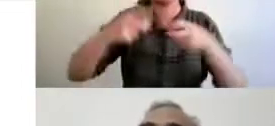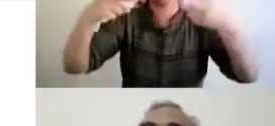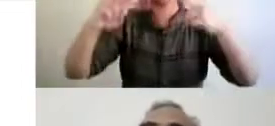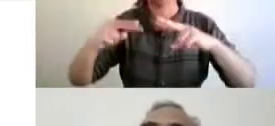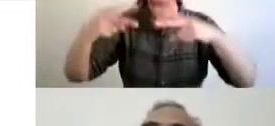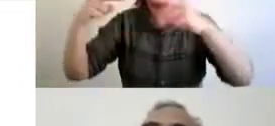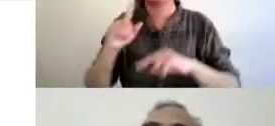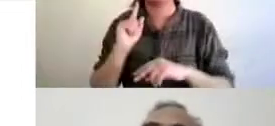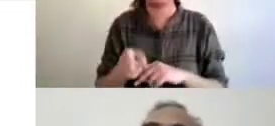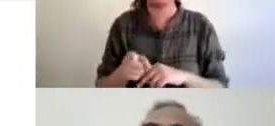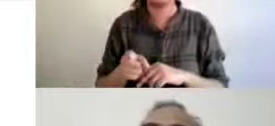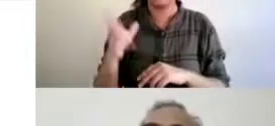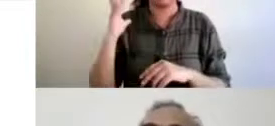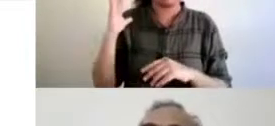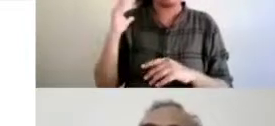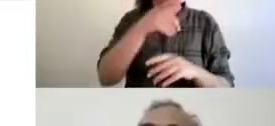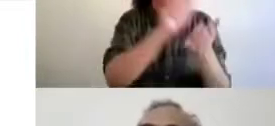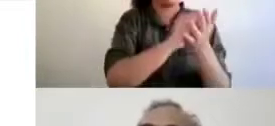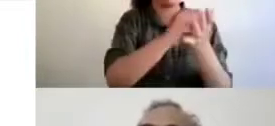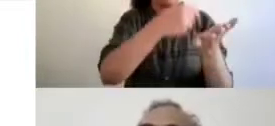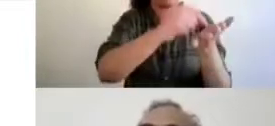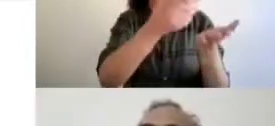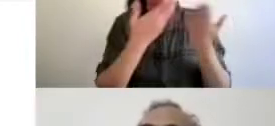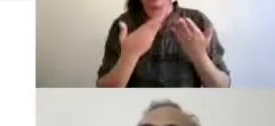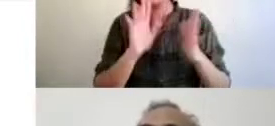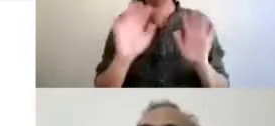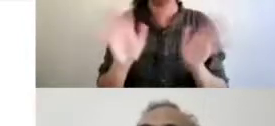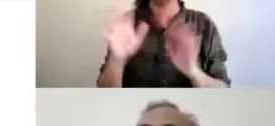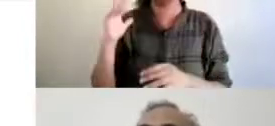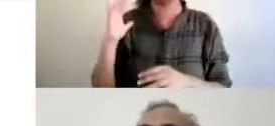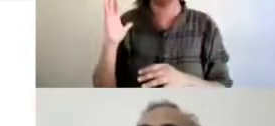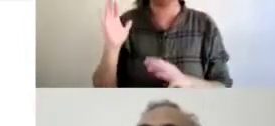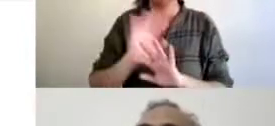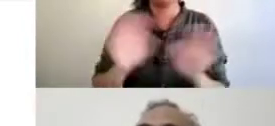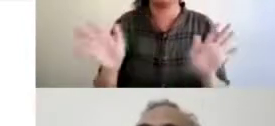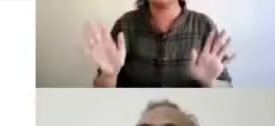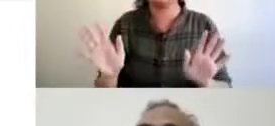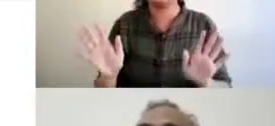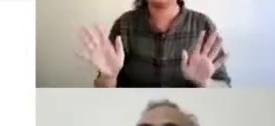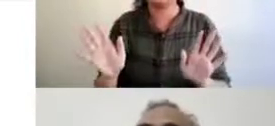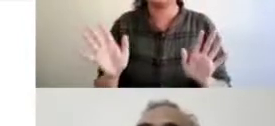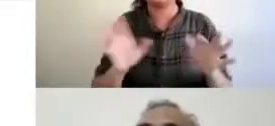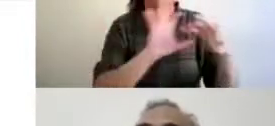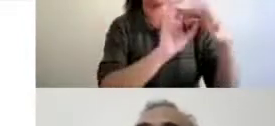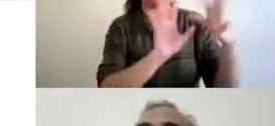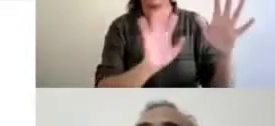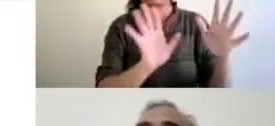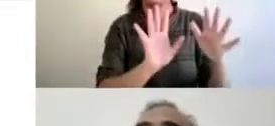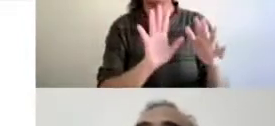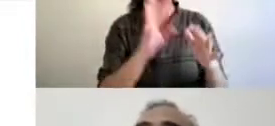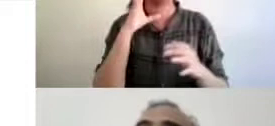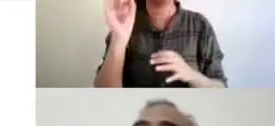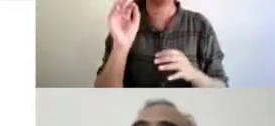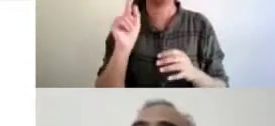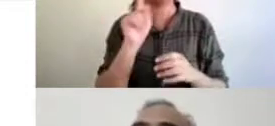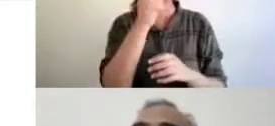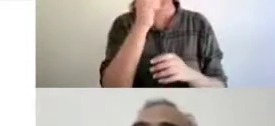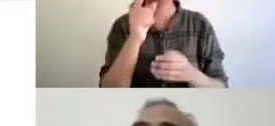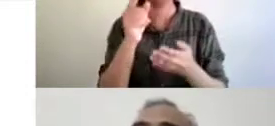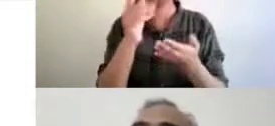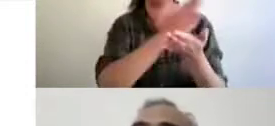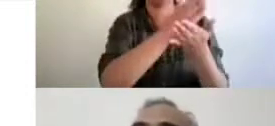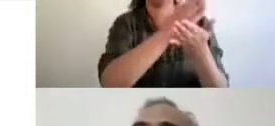without waiting for any correspondence or any connectivity with the copywriter so that removed the first